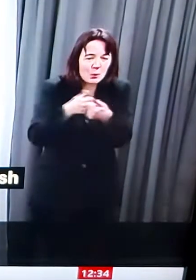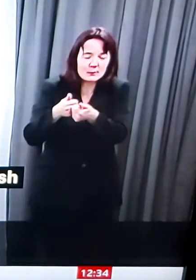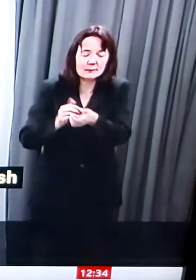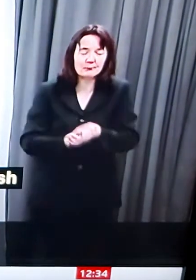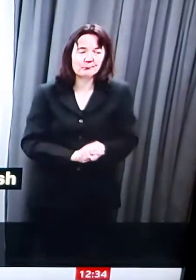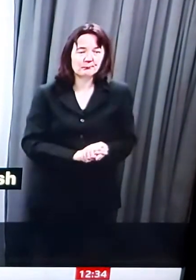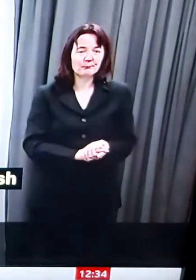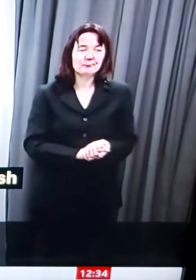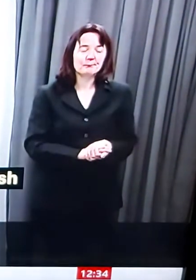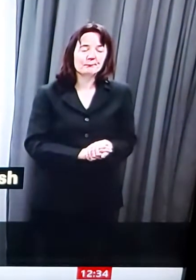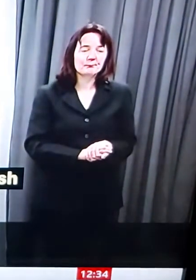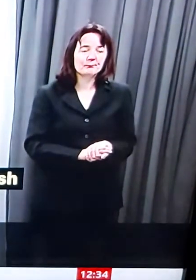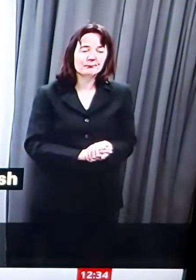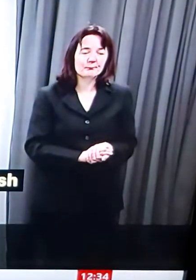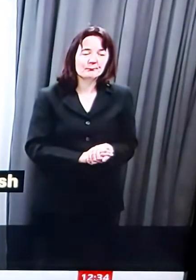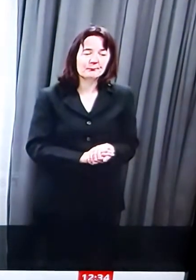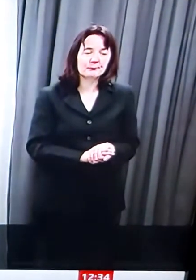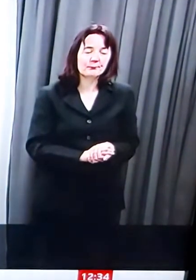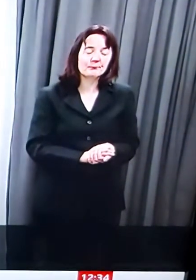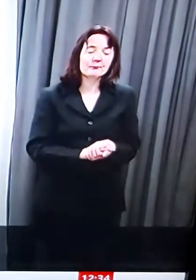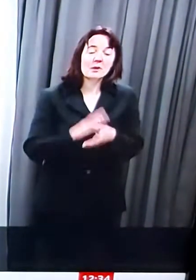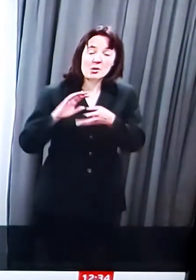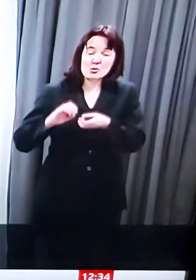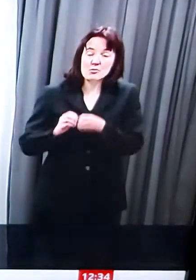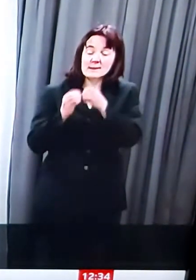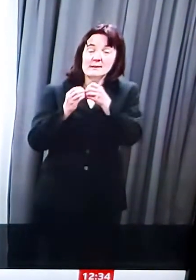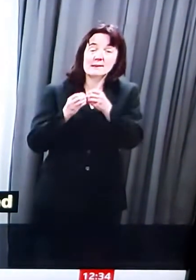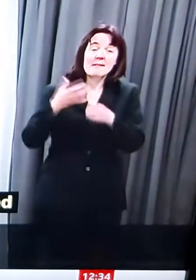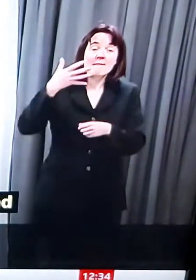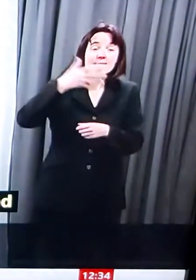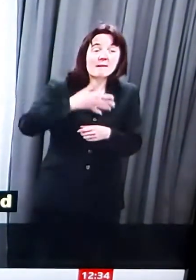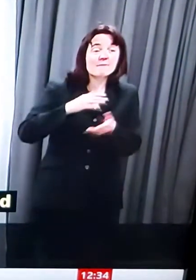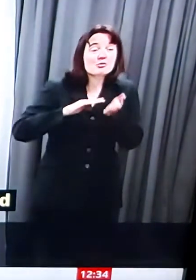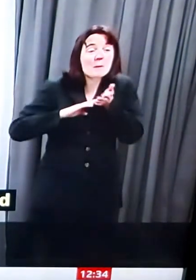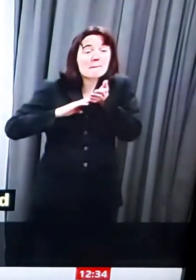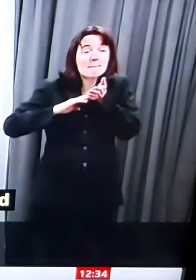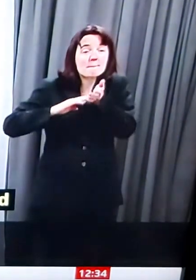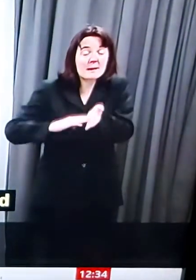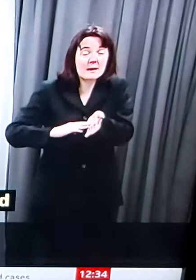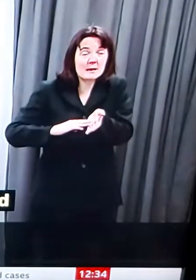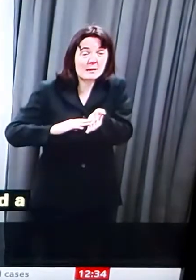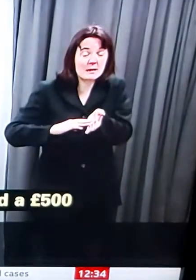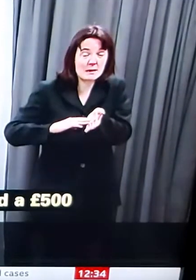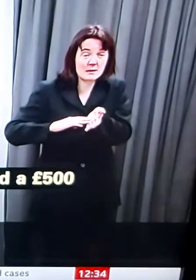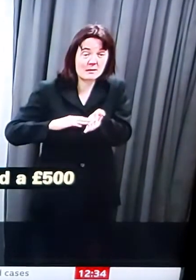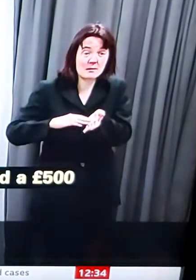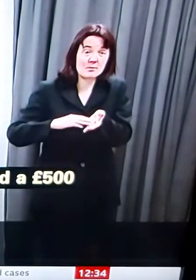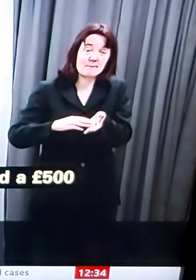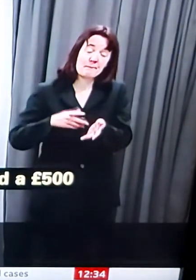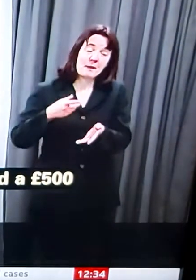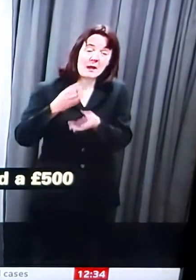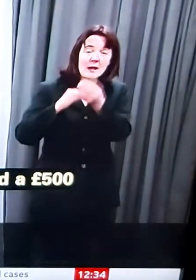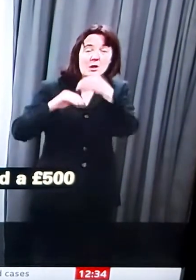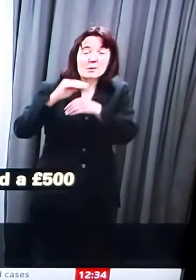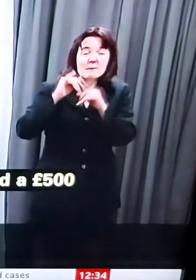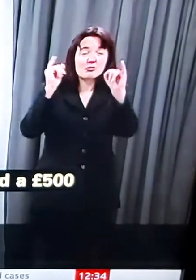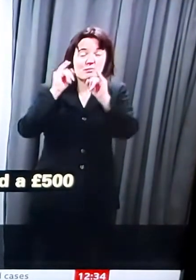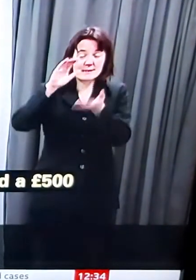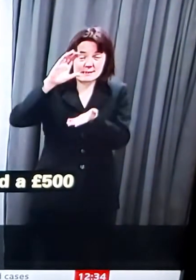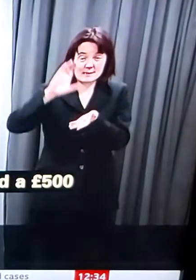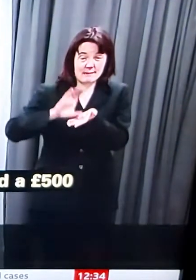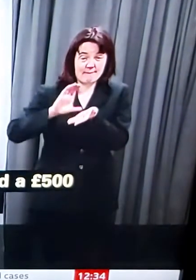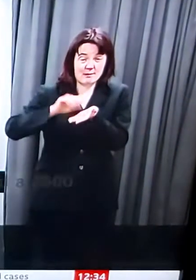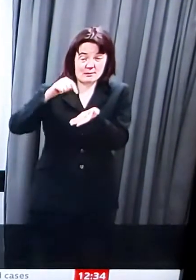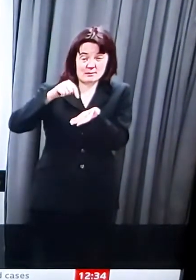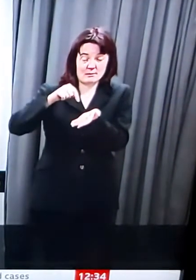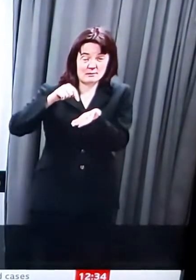created a £500 million economy crisis fund to provide extra support